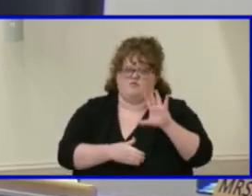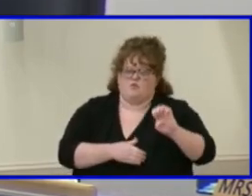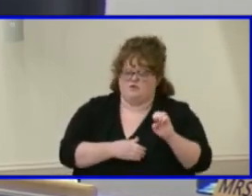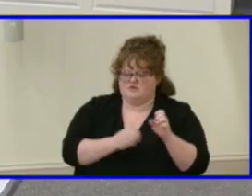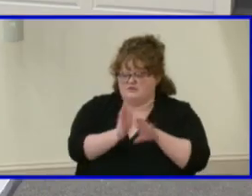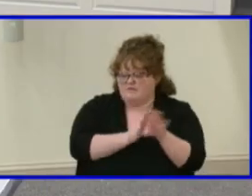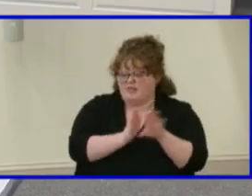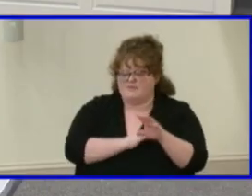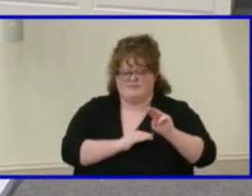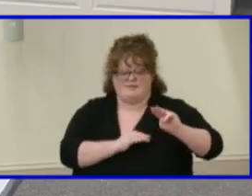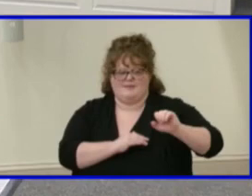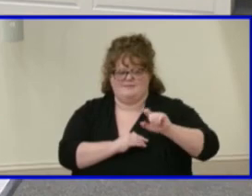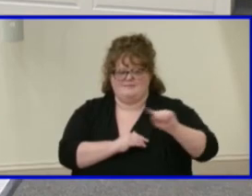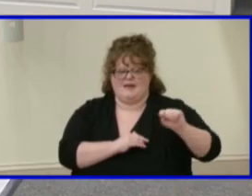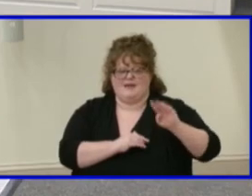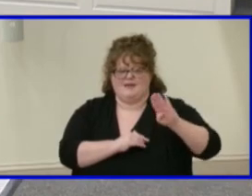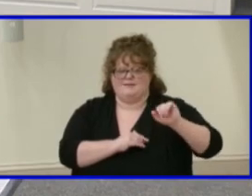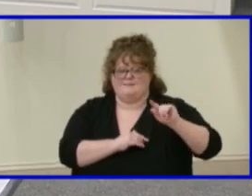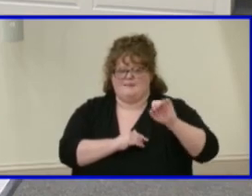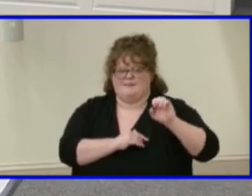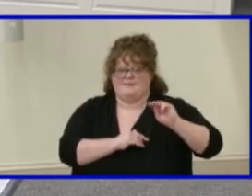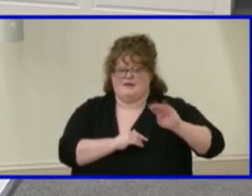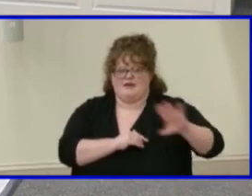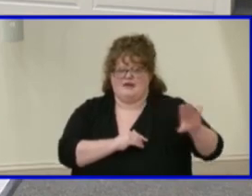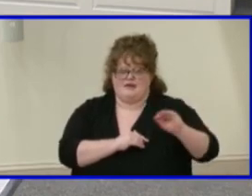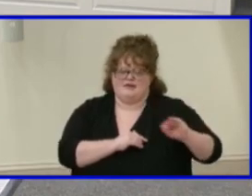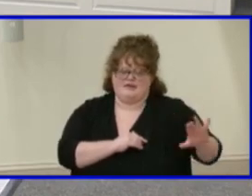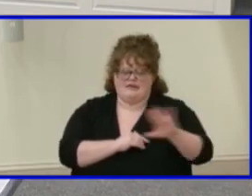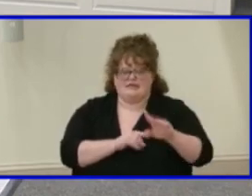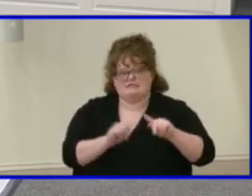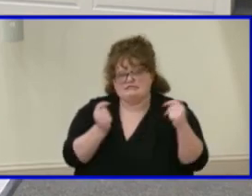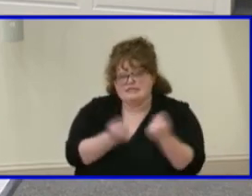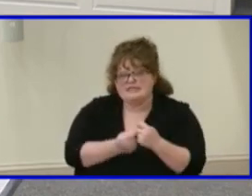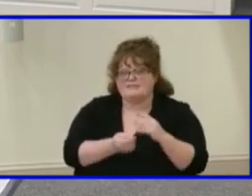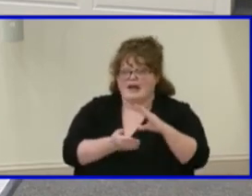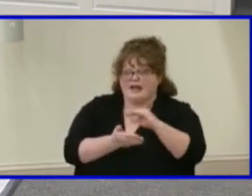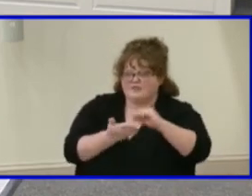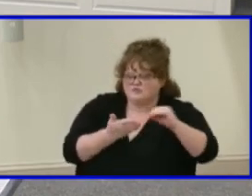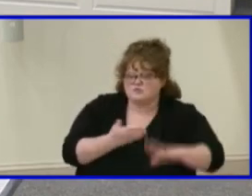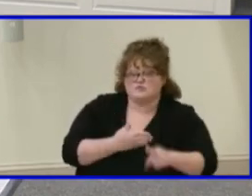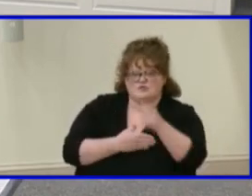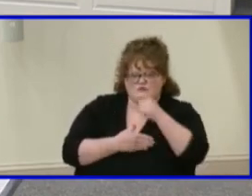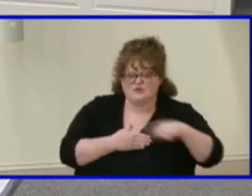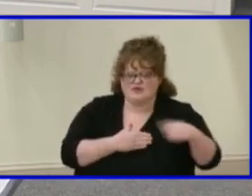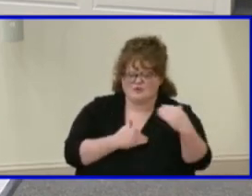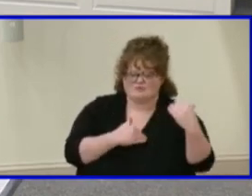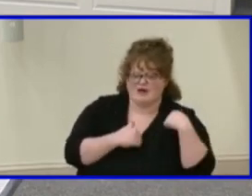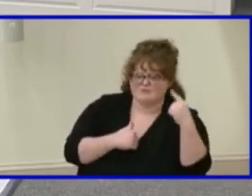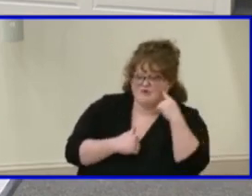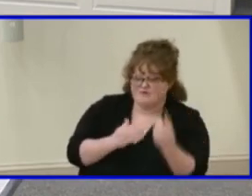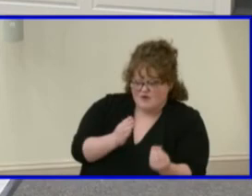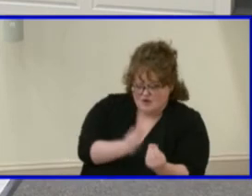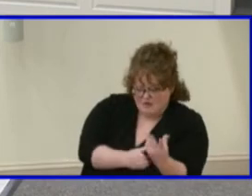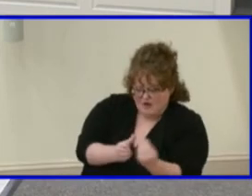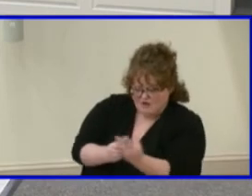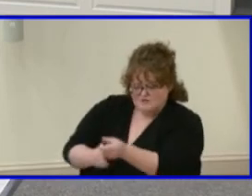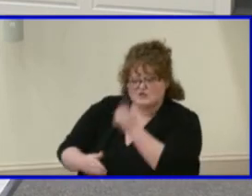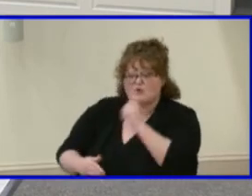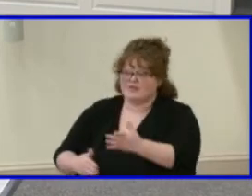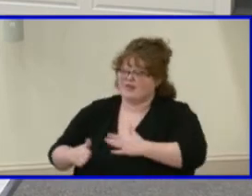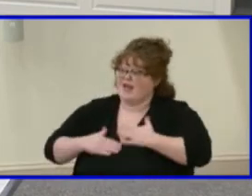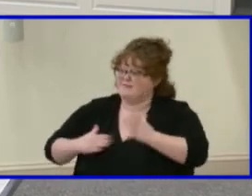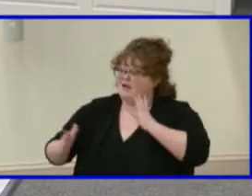as his team and the ACE Center students who are a part of growing these beautiful specimens. So happy holidays from their team. Please